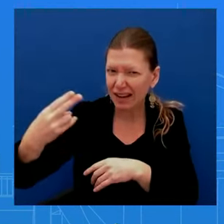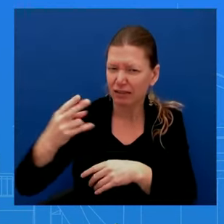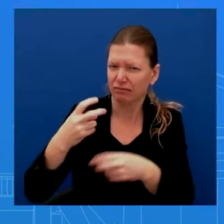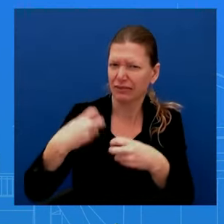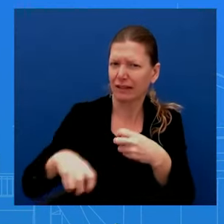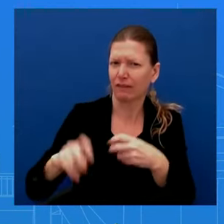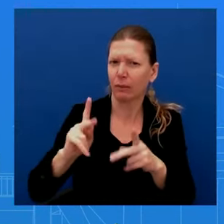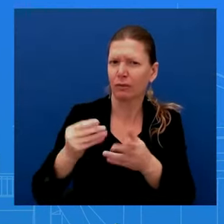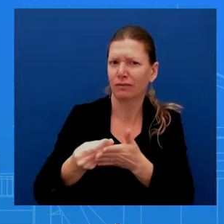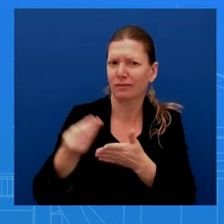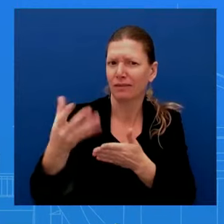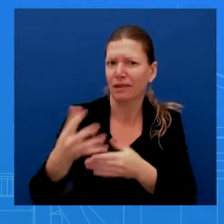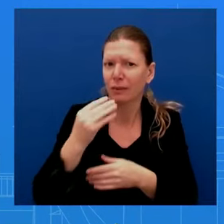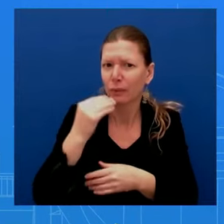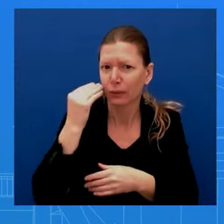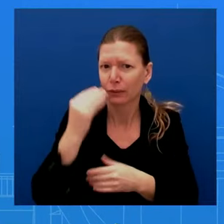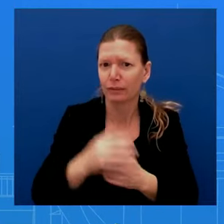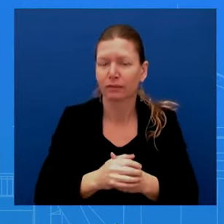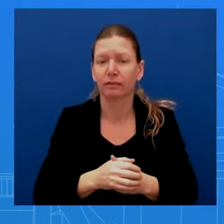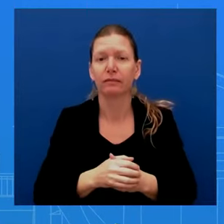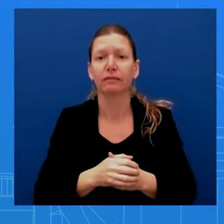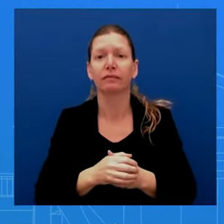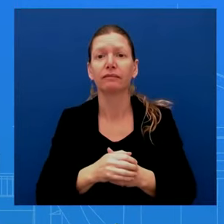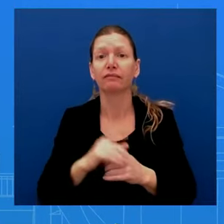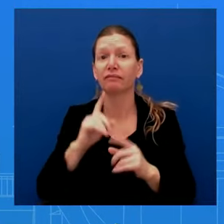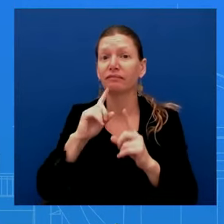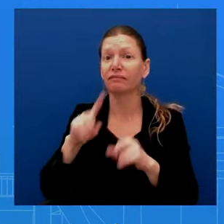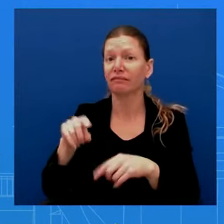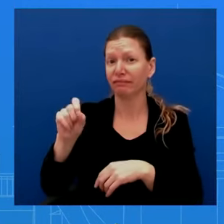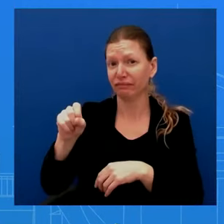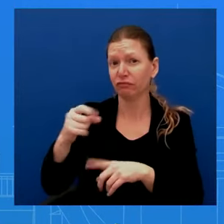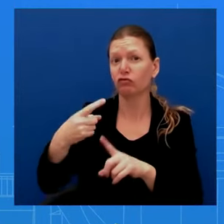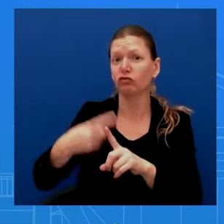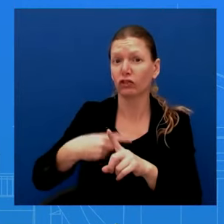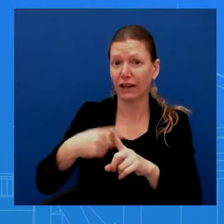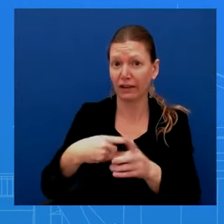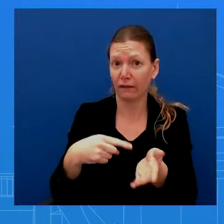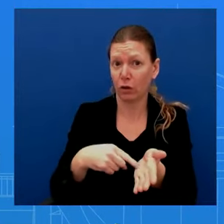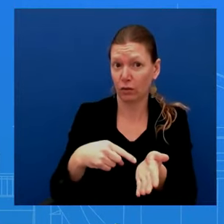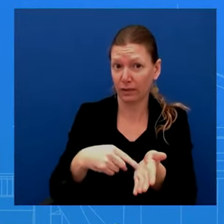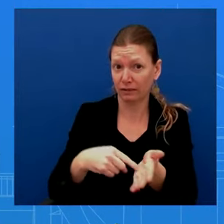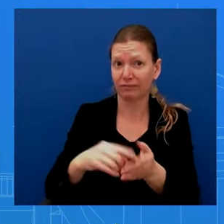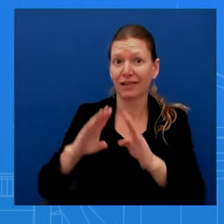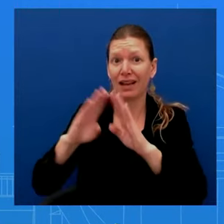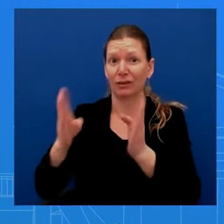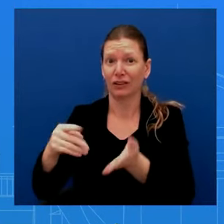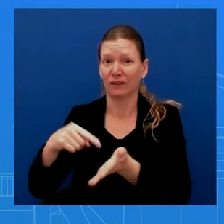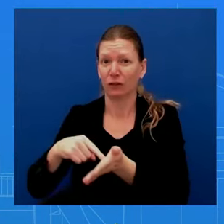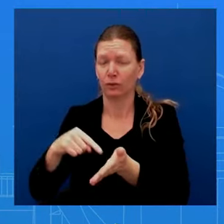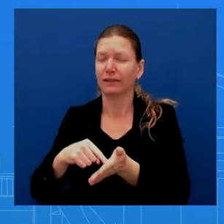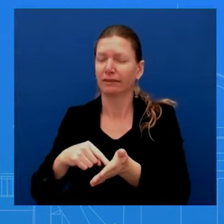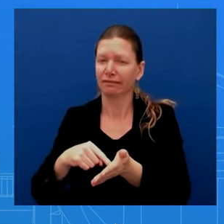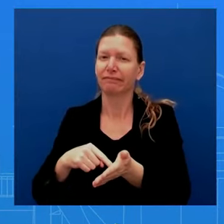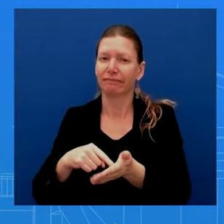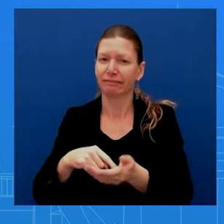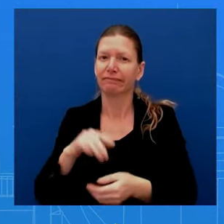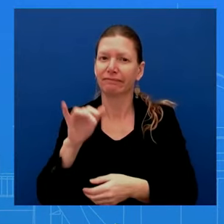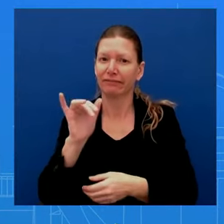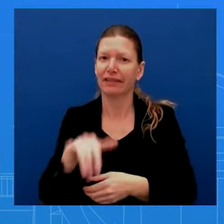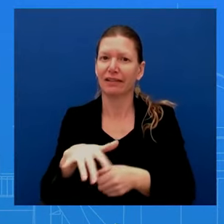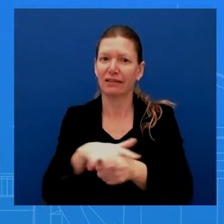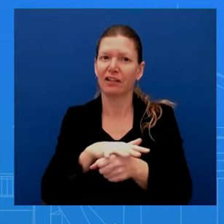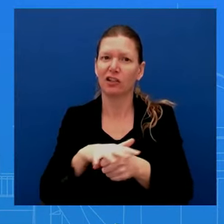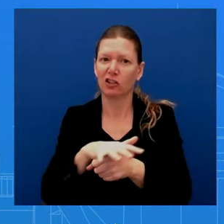affordability and housing affordability generally is an area that really is salient for a lot of